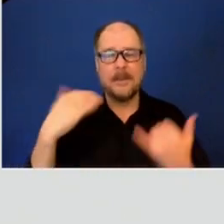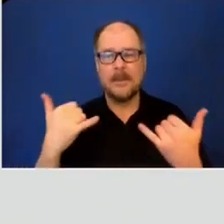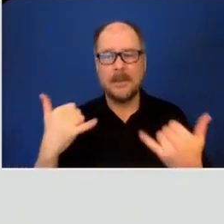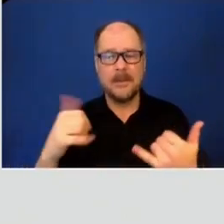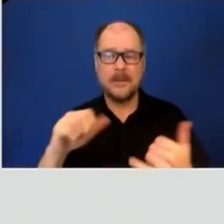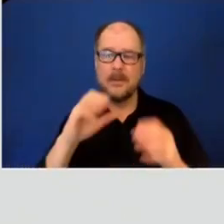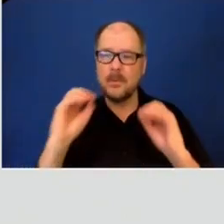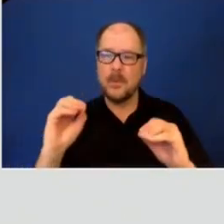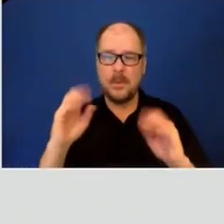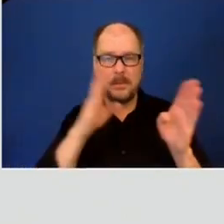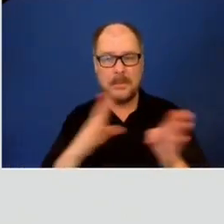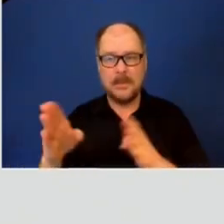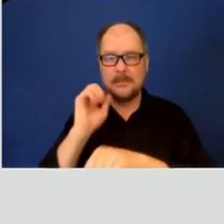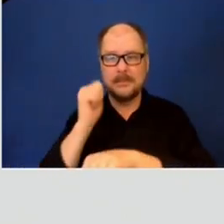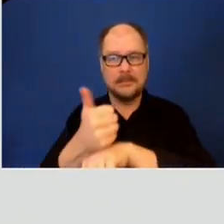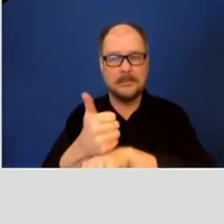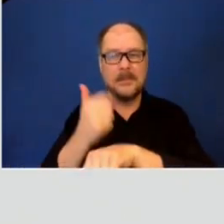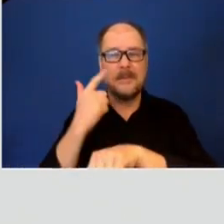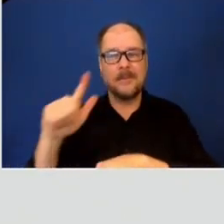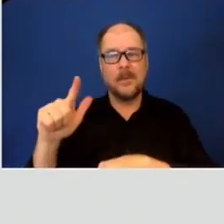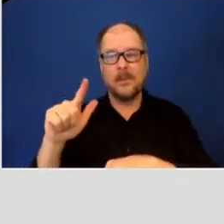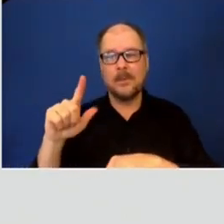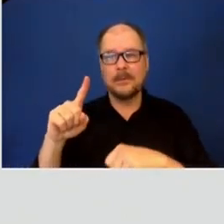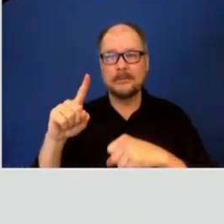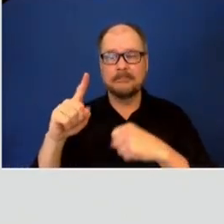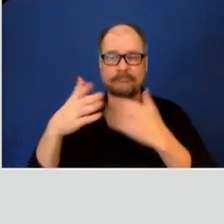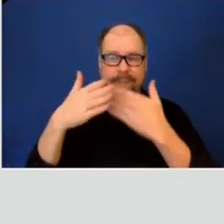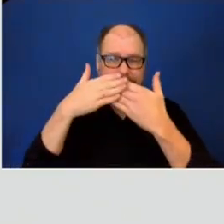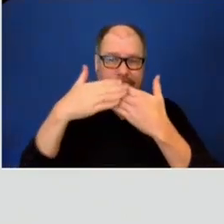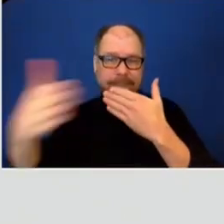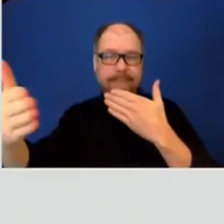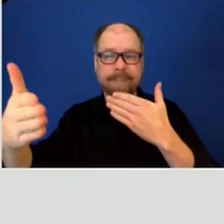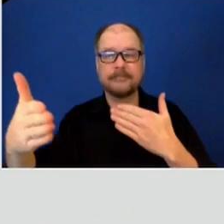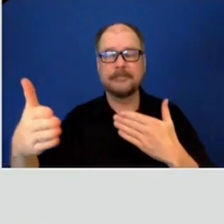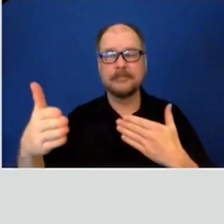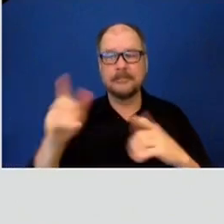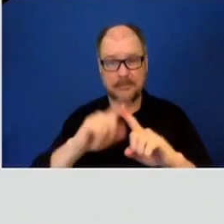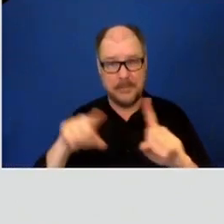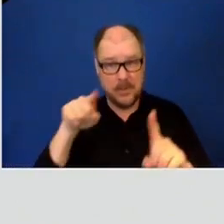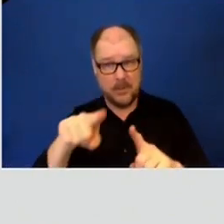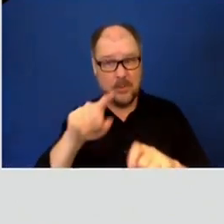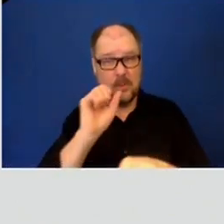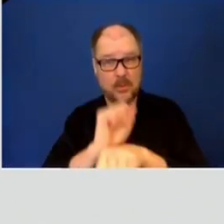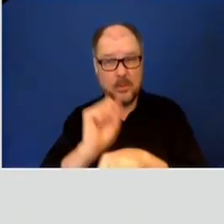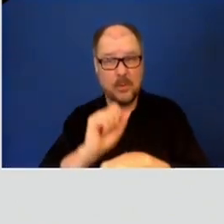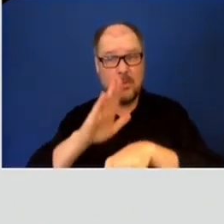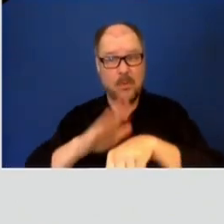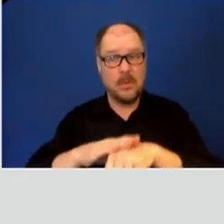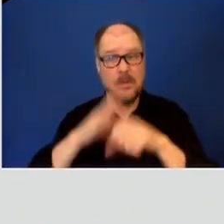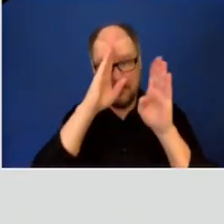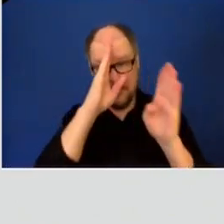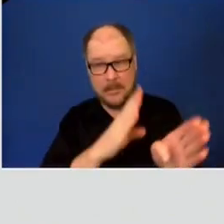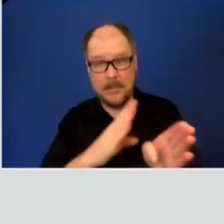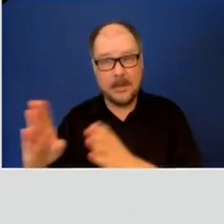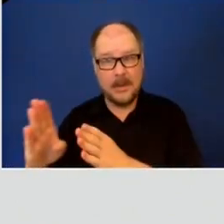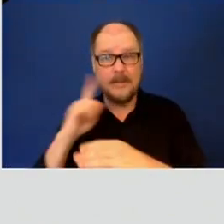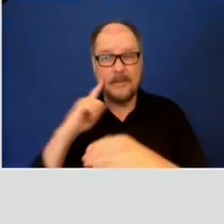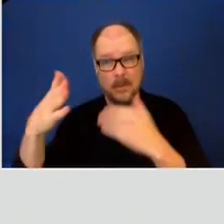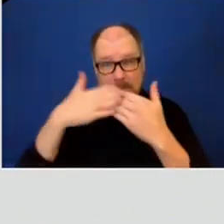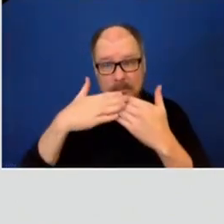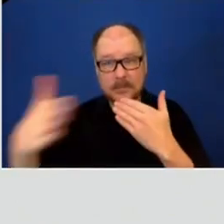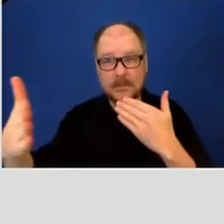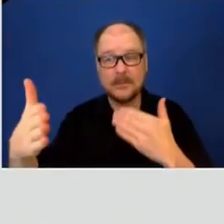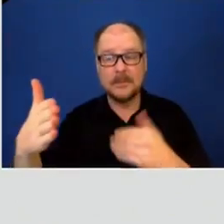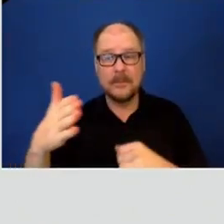plan in place for beyond these 90 days, but are you working on creating a plan? Are you going to make a committee